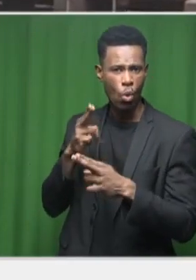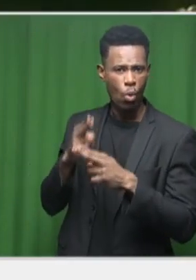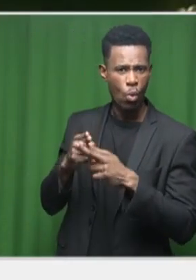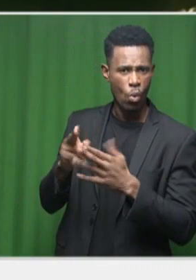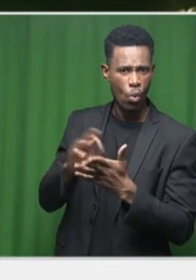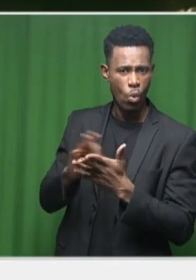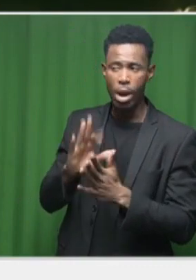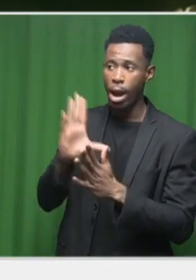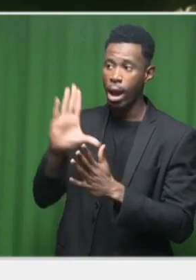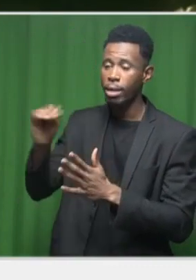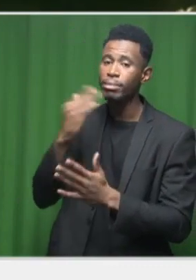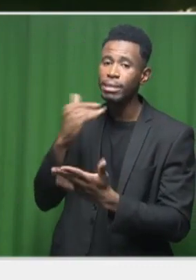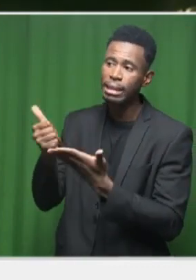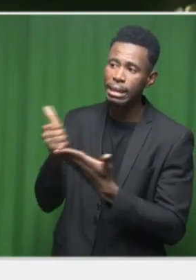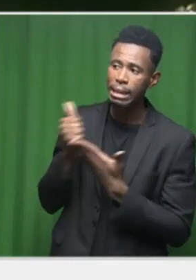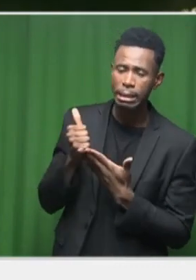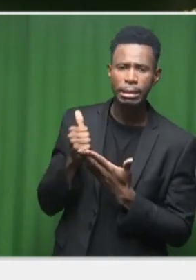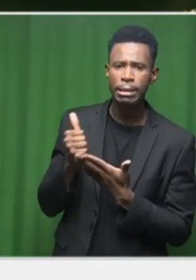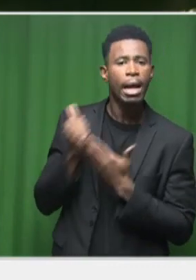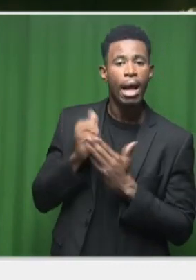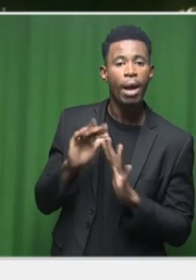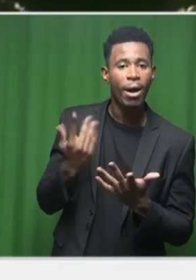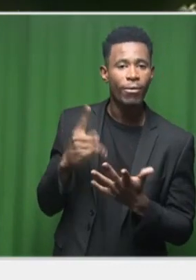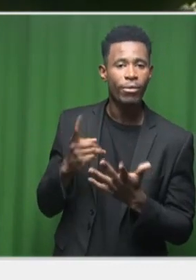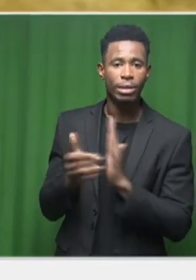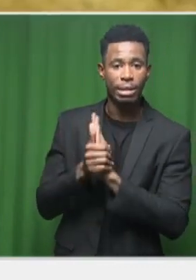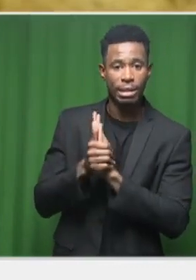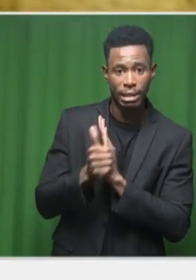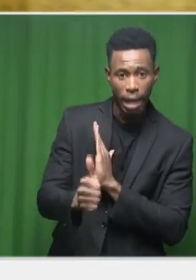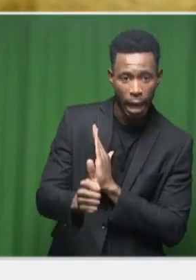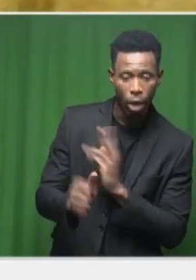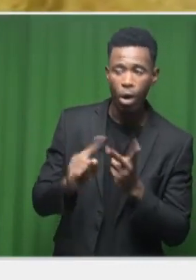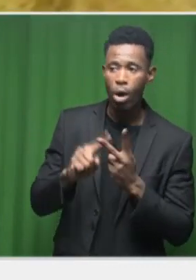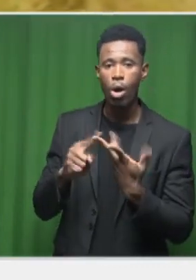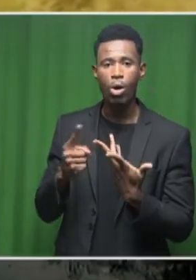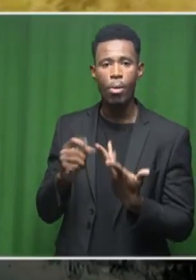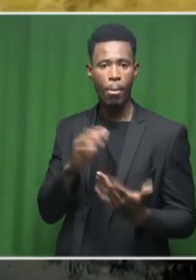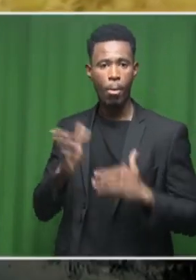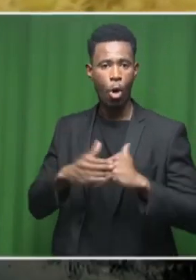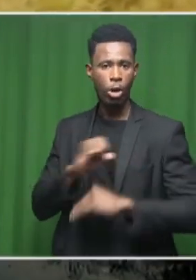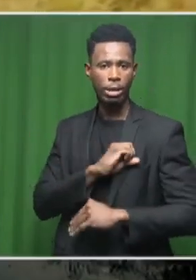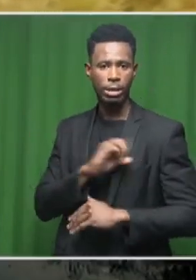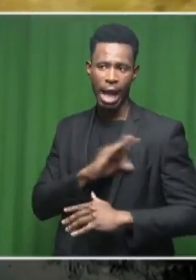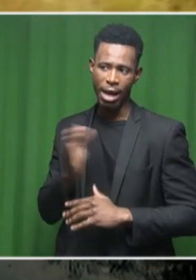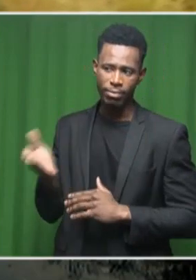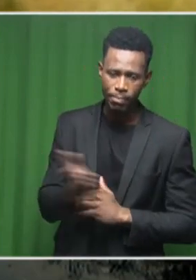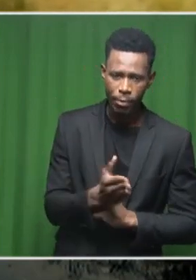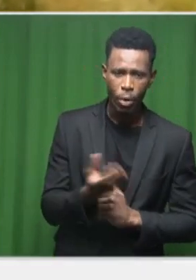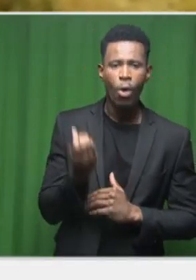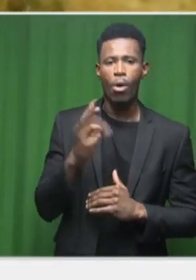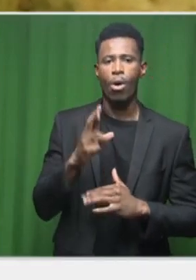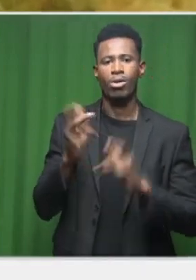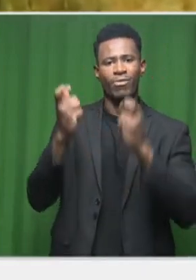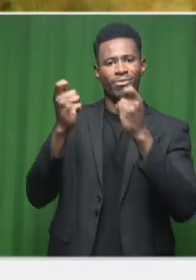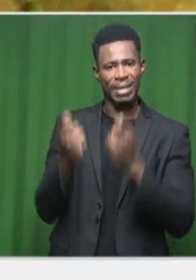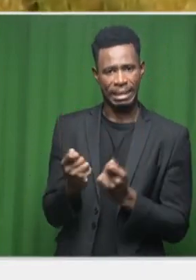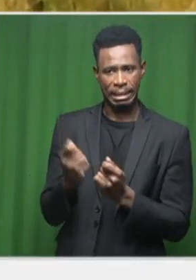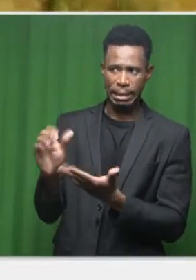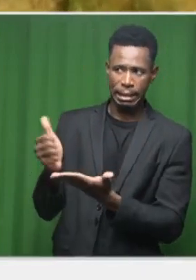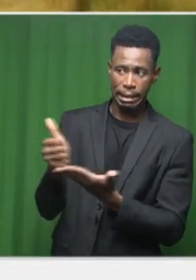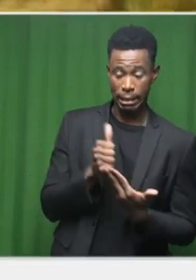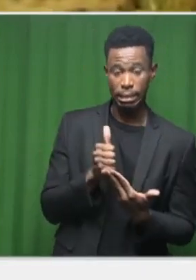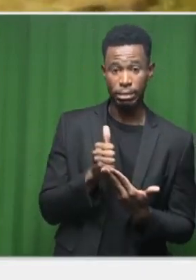in terms of skills, capacity or finances. So, we have these reports. We have very good